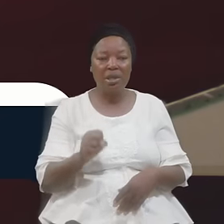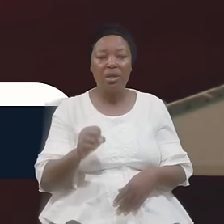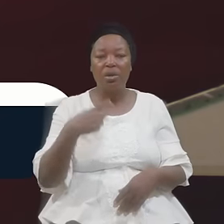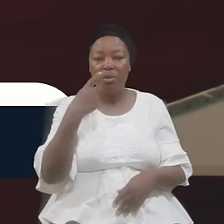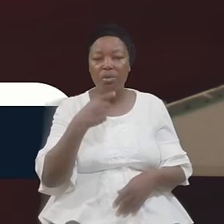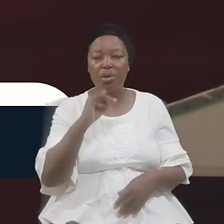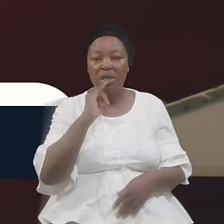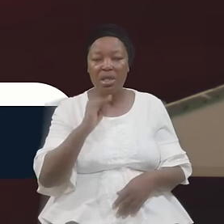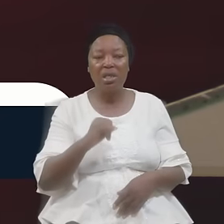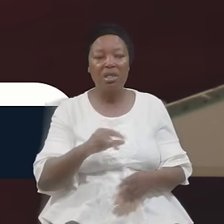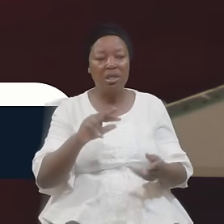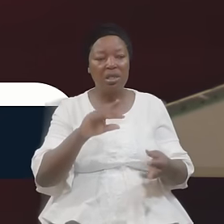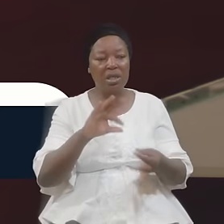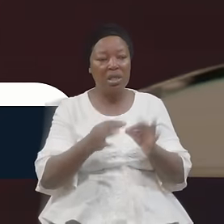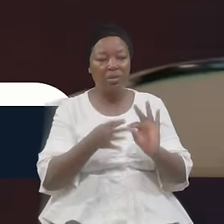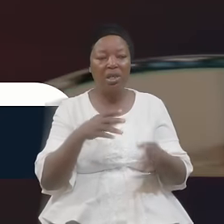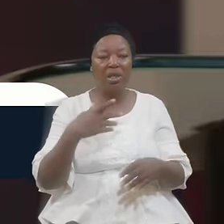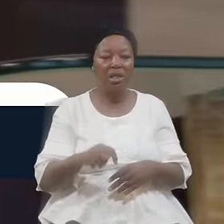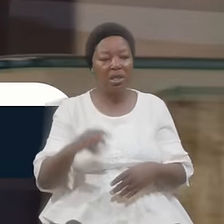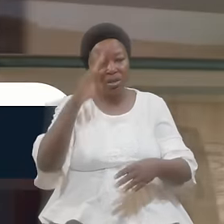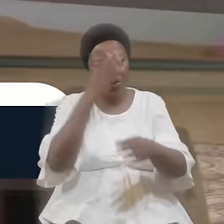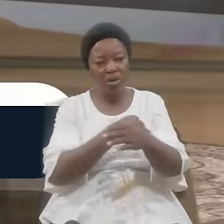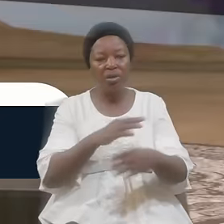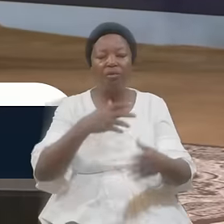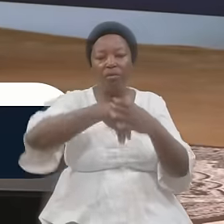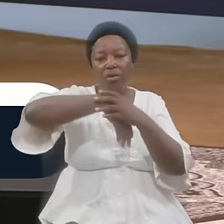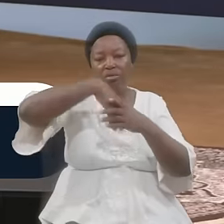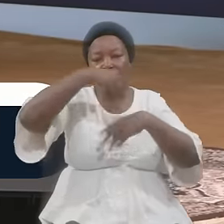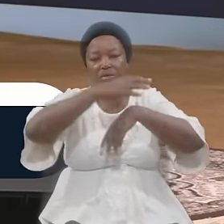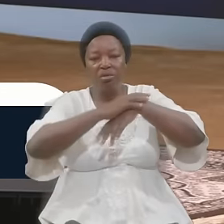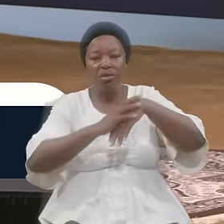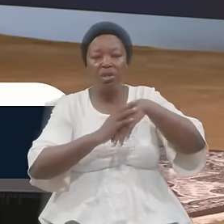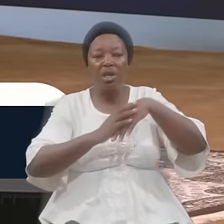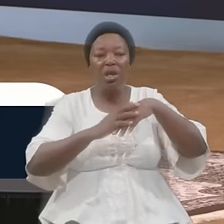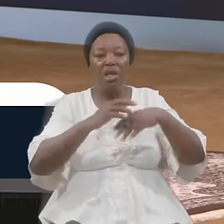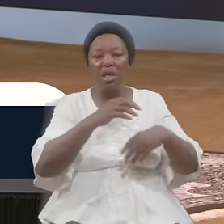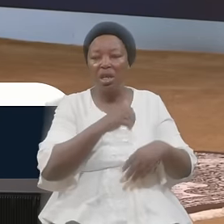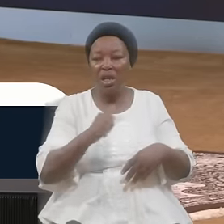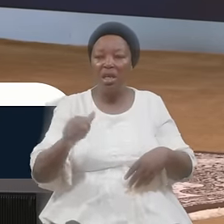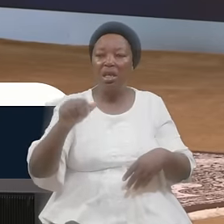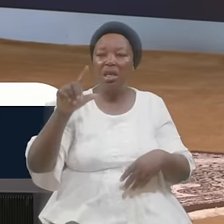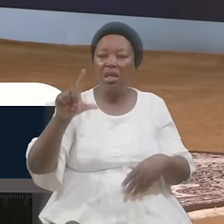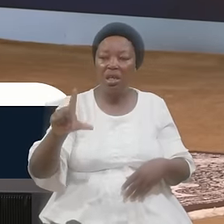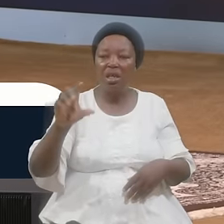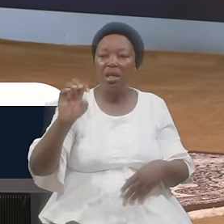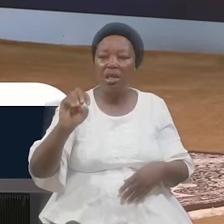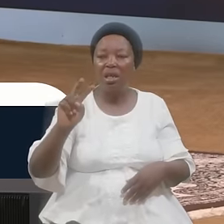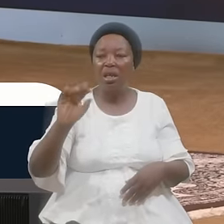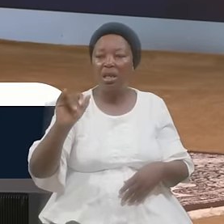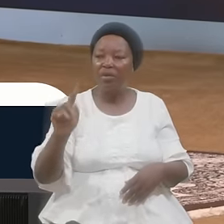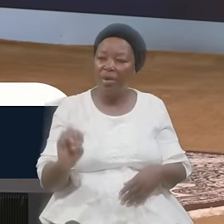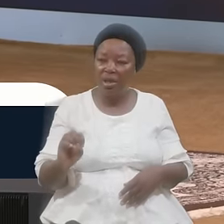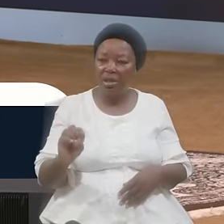Of Consolation A Levite New Testament A Levite